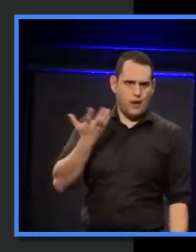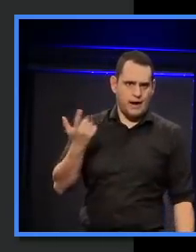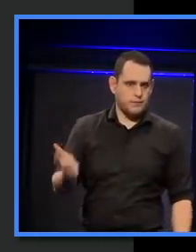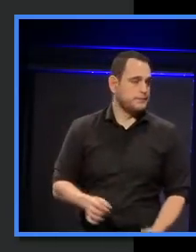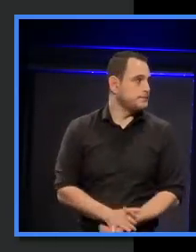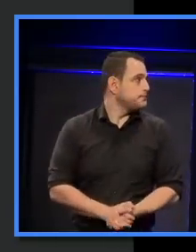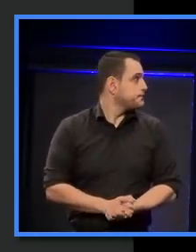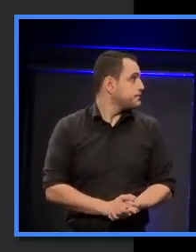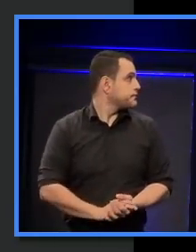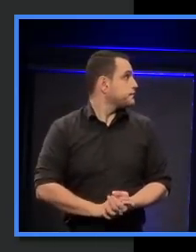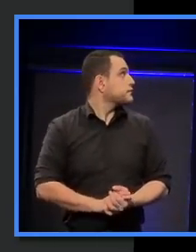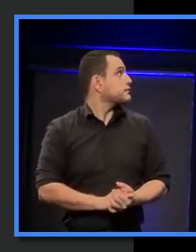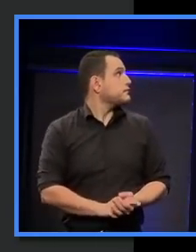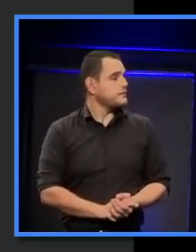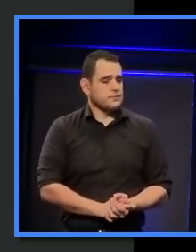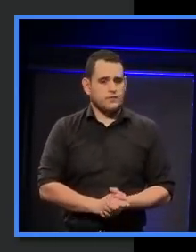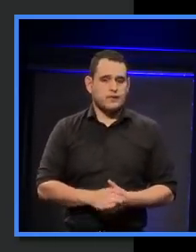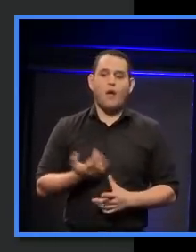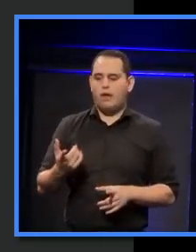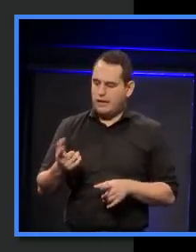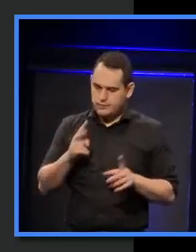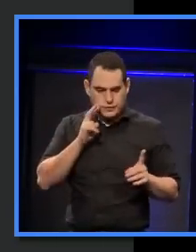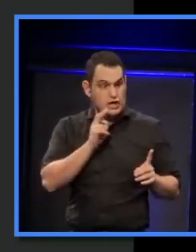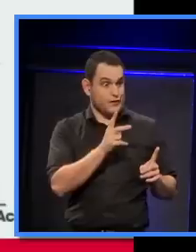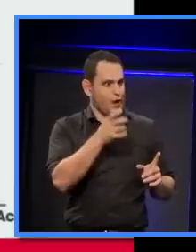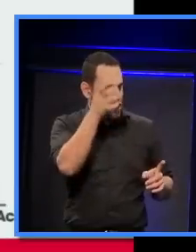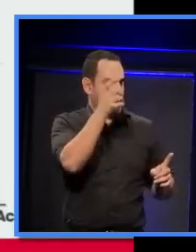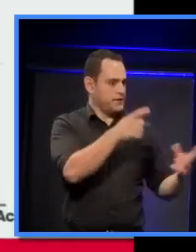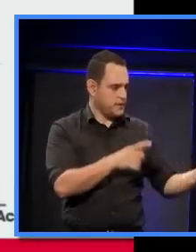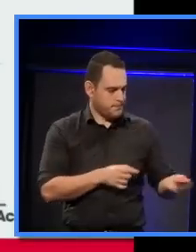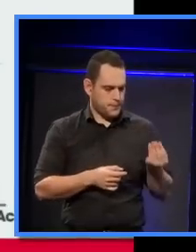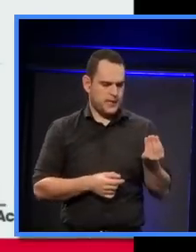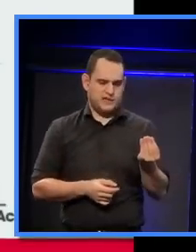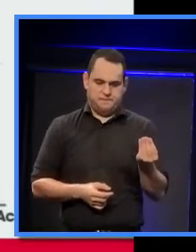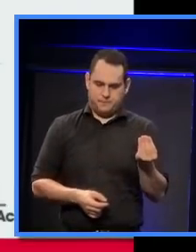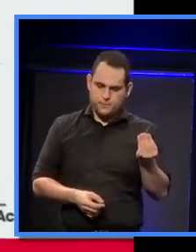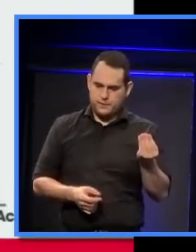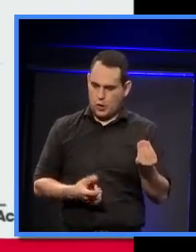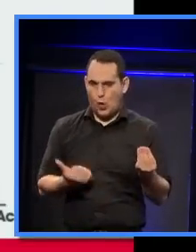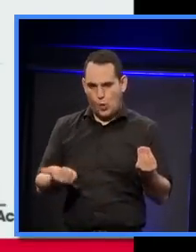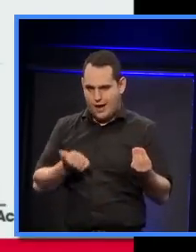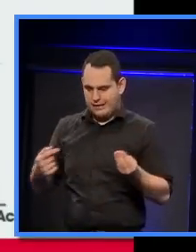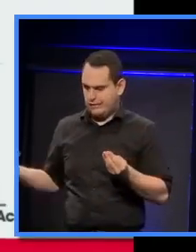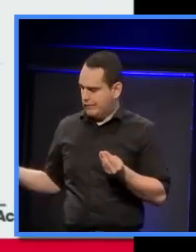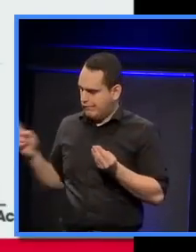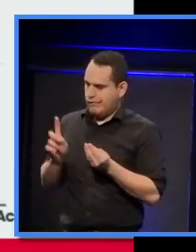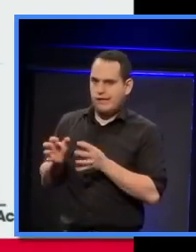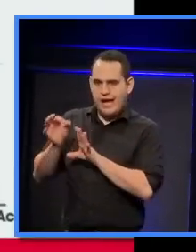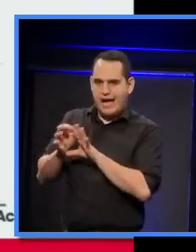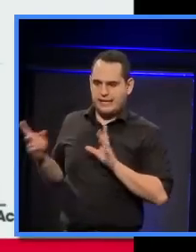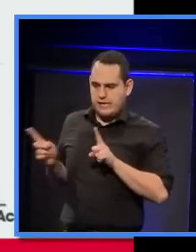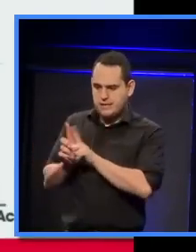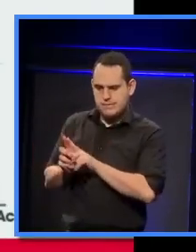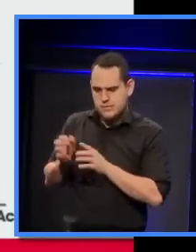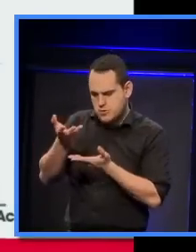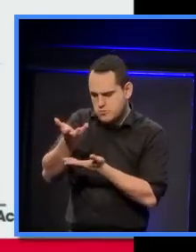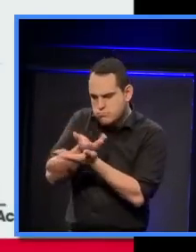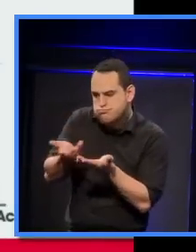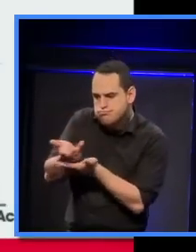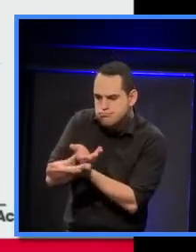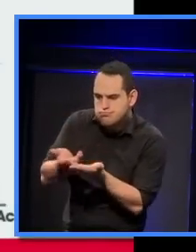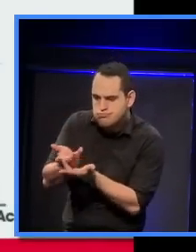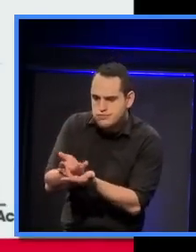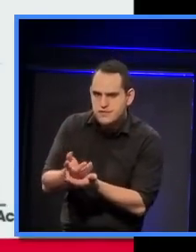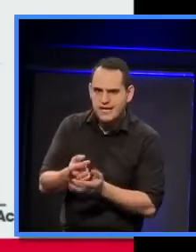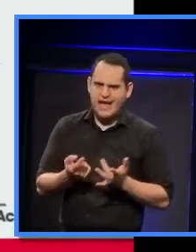So, we went ahead anyway, met with a number of architects obviously on the team, and this was another of his concept sketches that